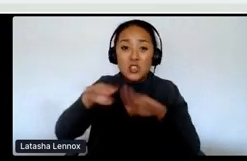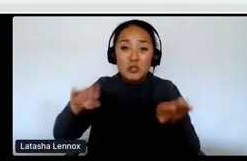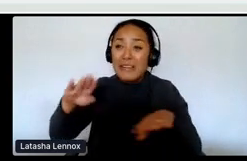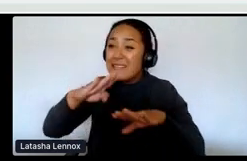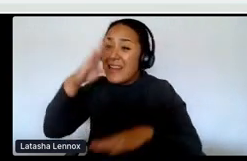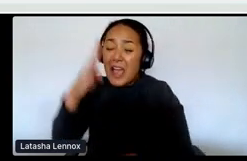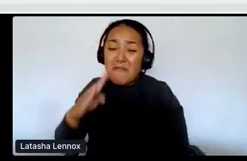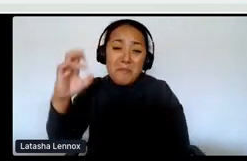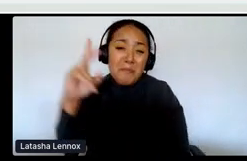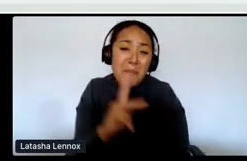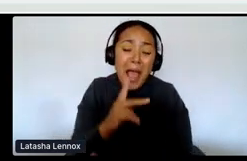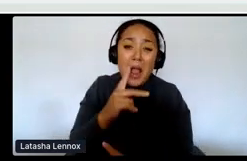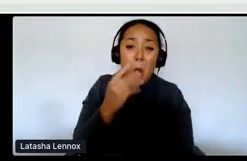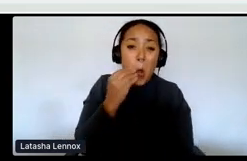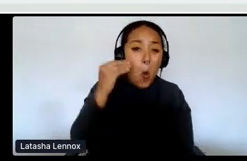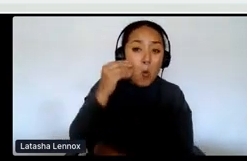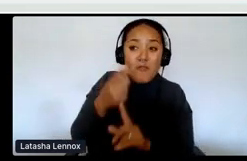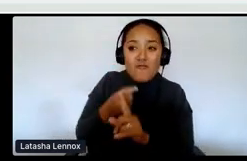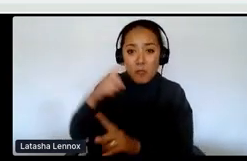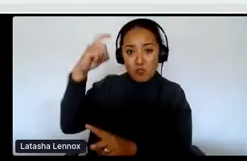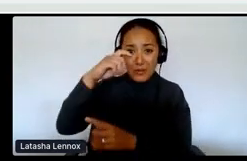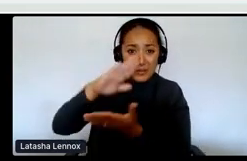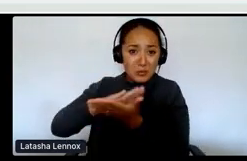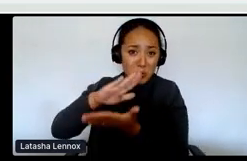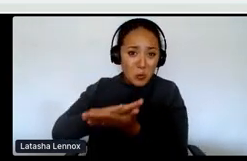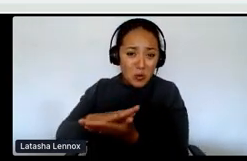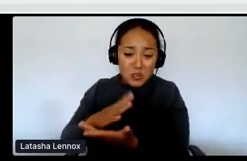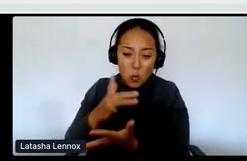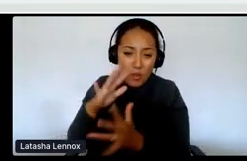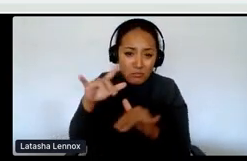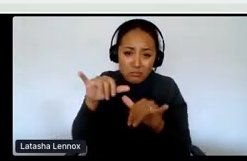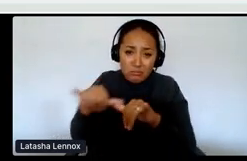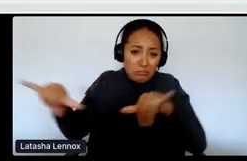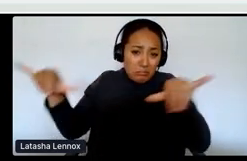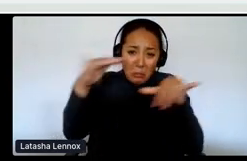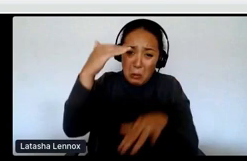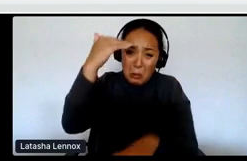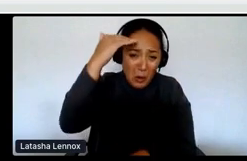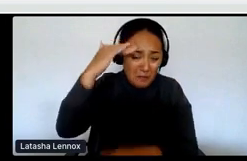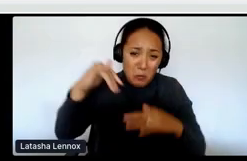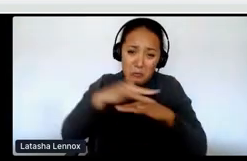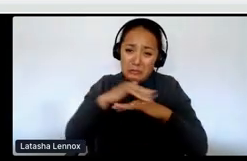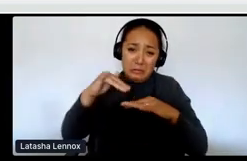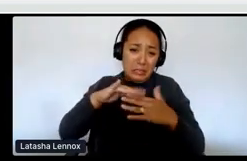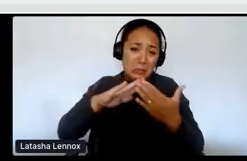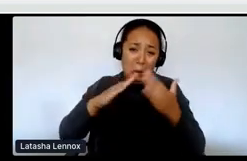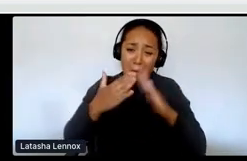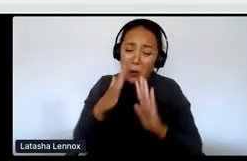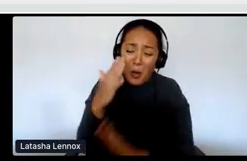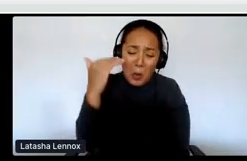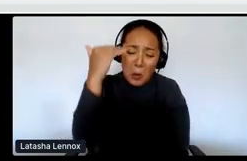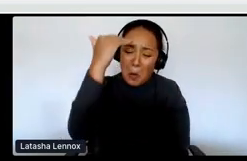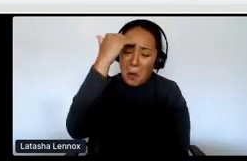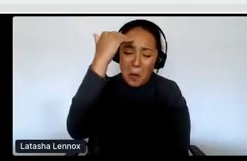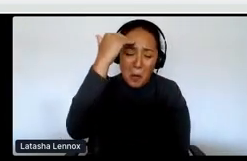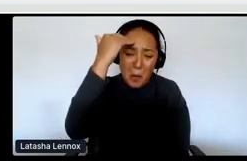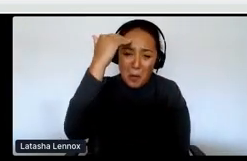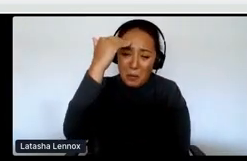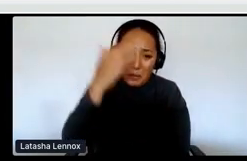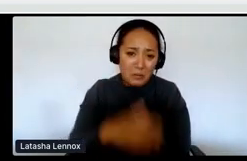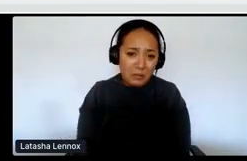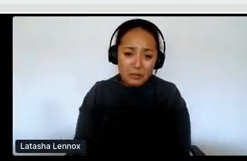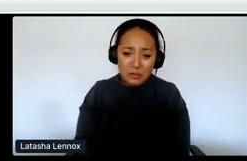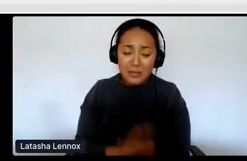residential schools. So it's, it's a very common knowledge for our communities and, um, yeah, and it's common about the